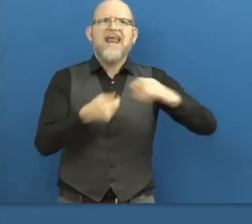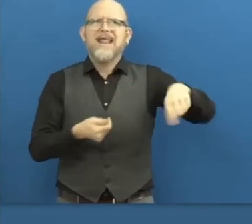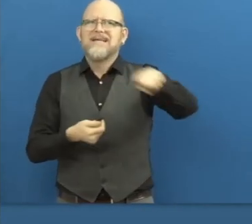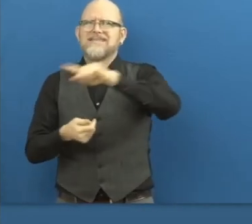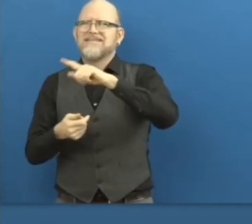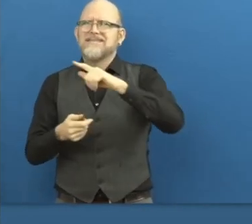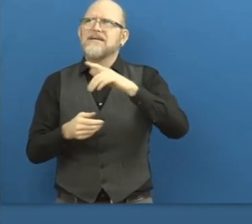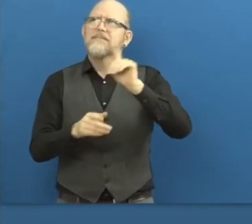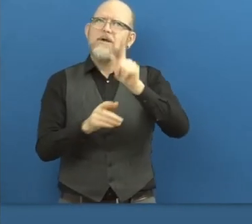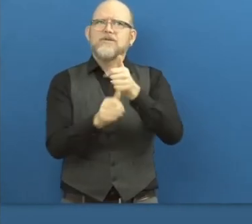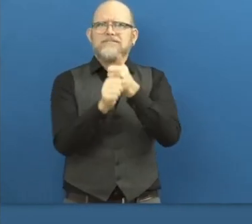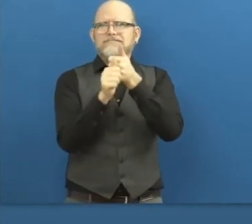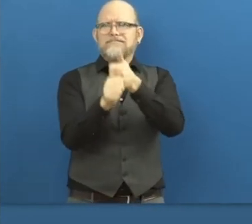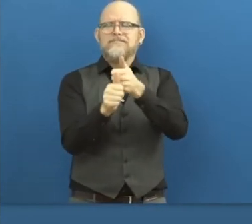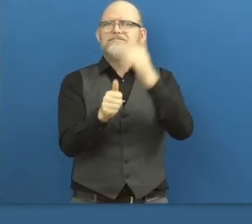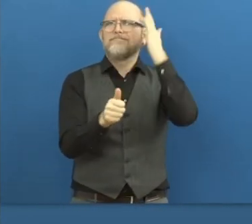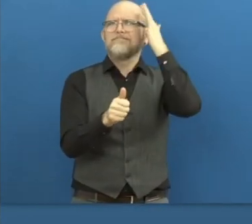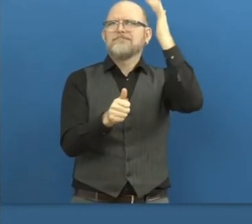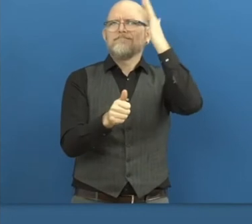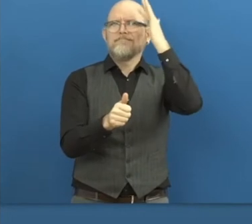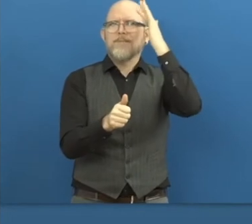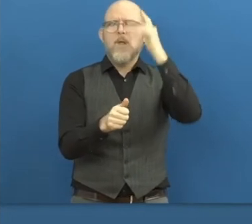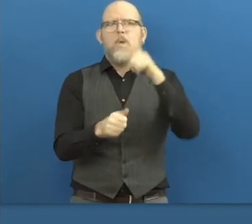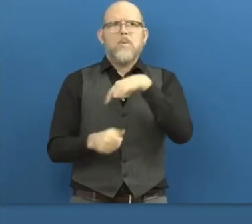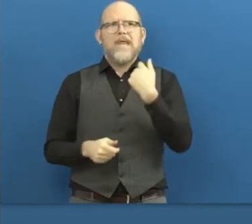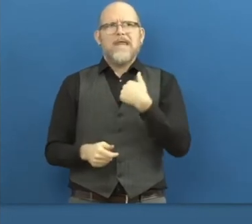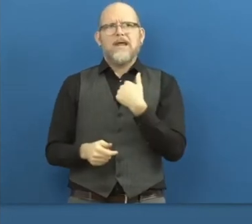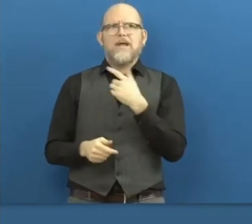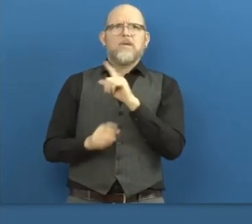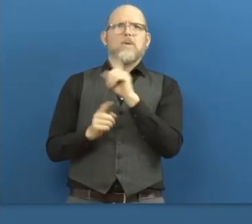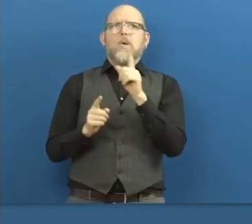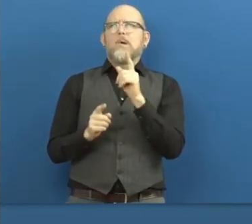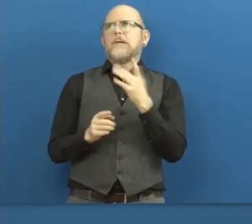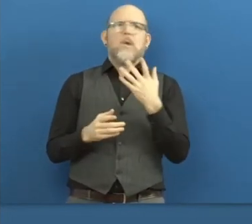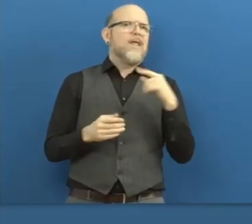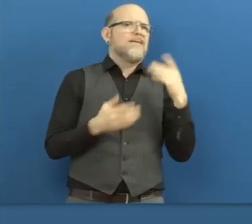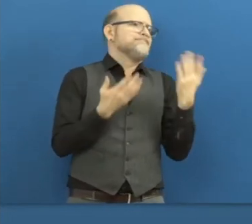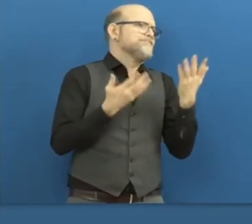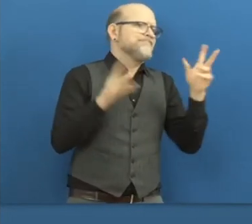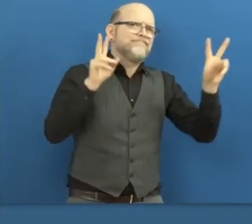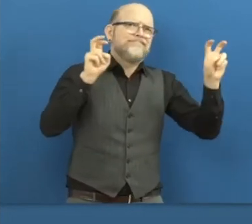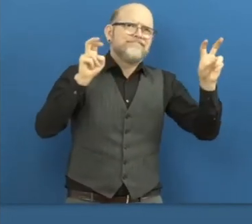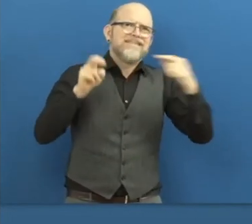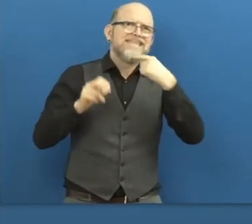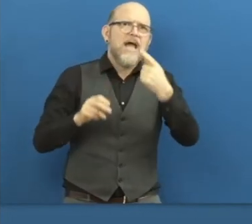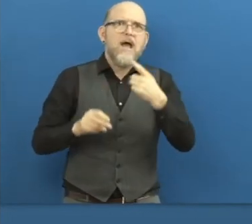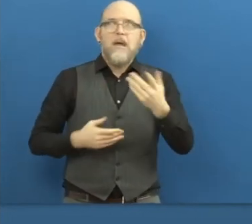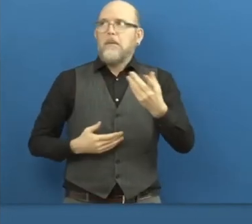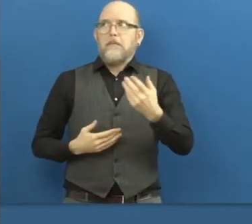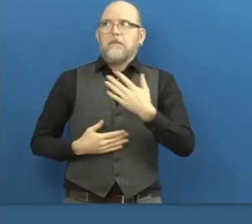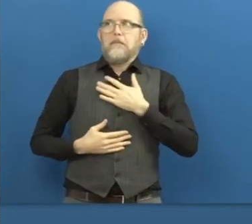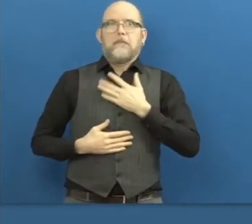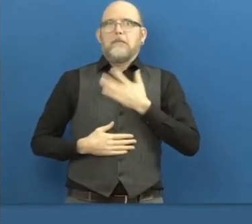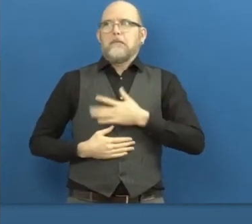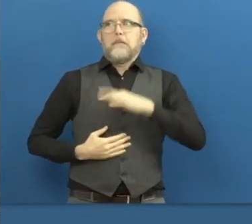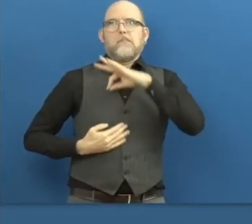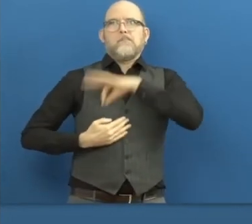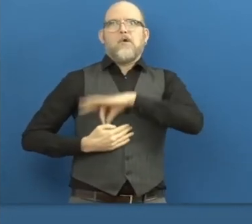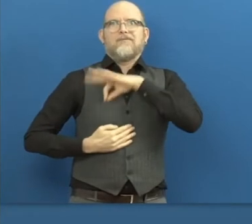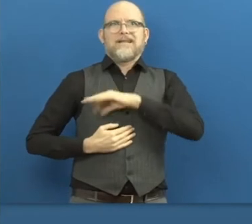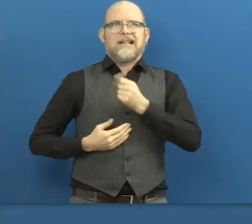we don't think always and the companies that we work with, we don't always think about just profit. This is not about profit. It's about purpose.